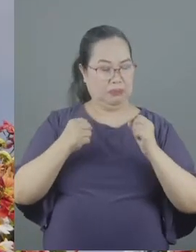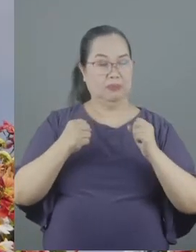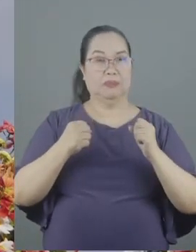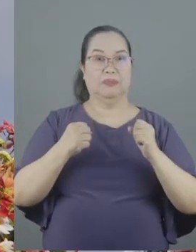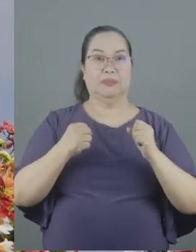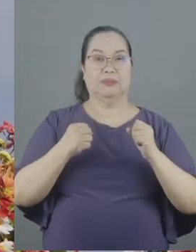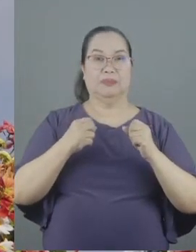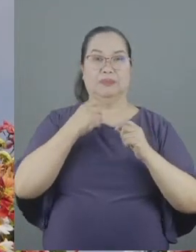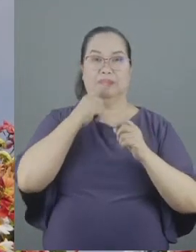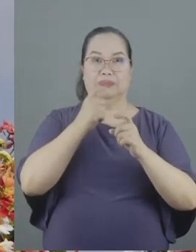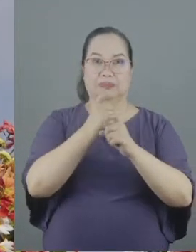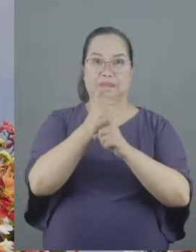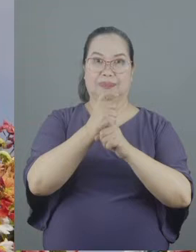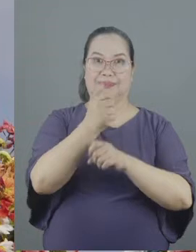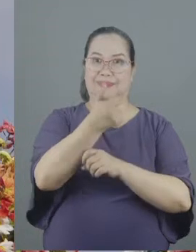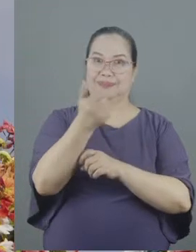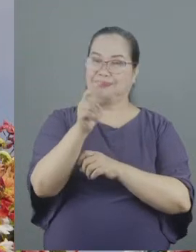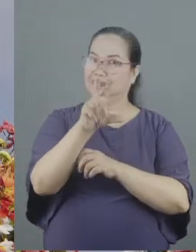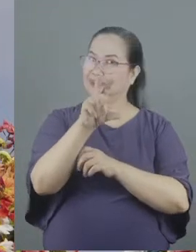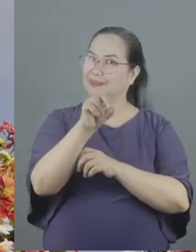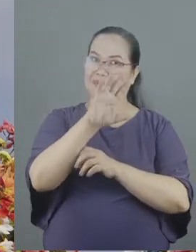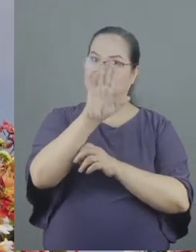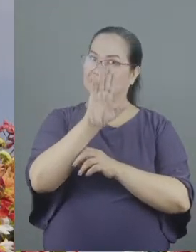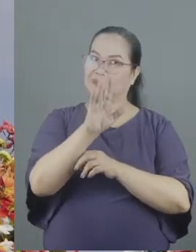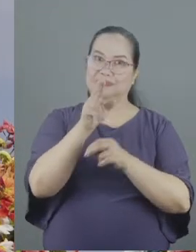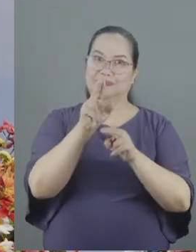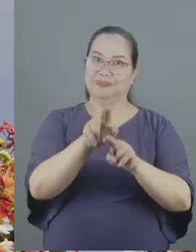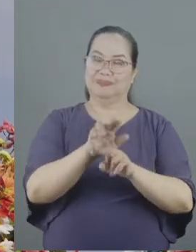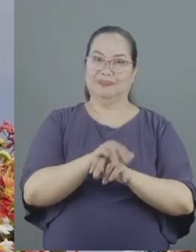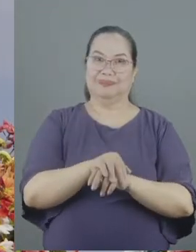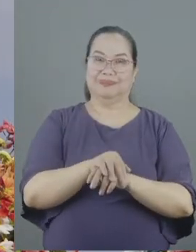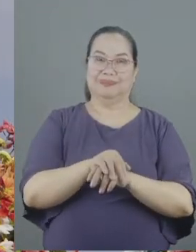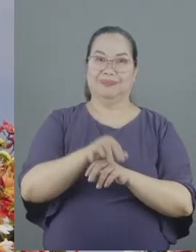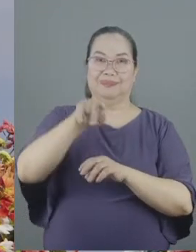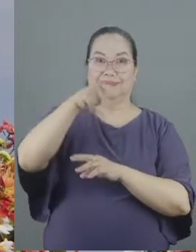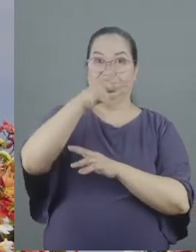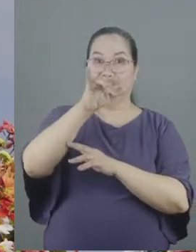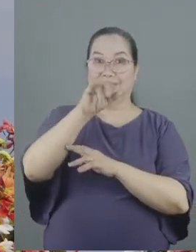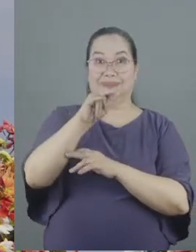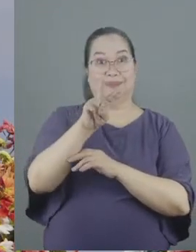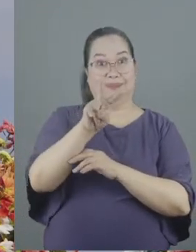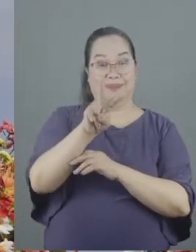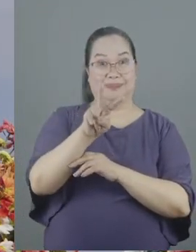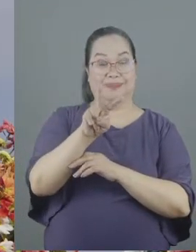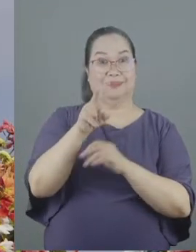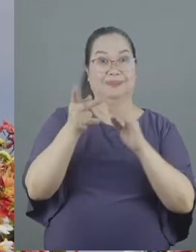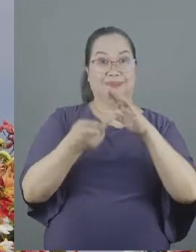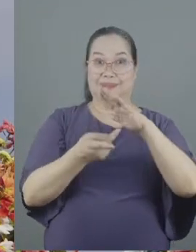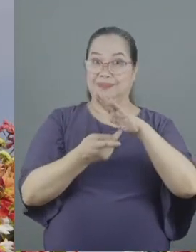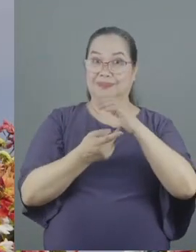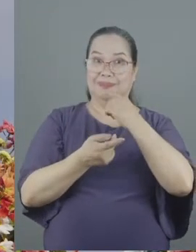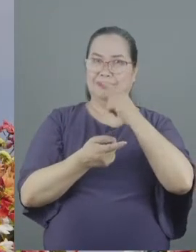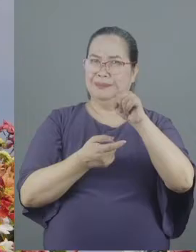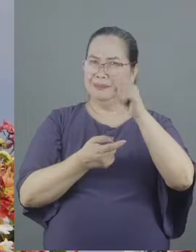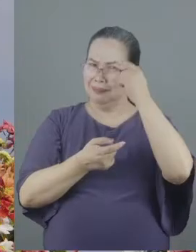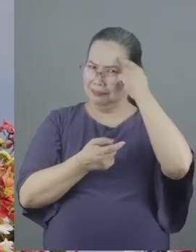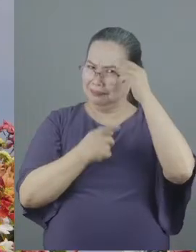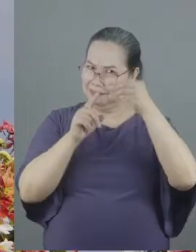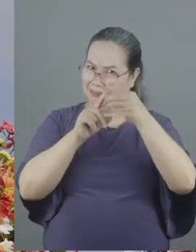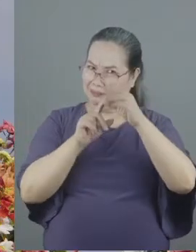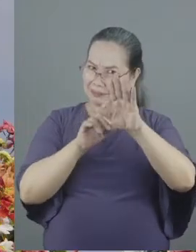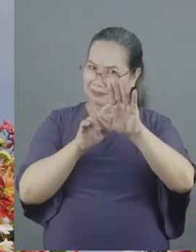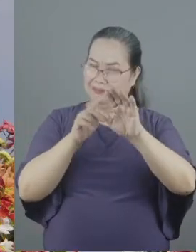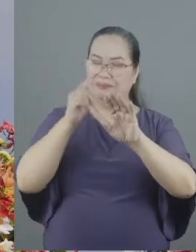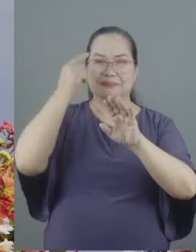exclusion of the others no that's never the thing in Philippians 2 Paul said don't think of yourselves think of